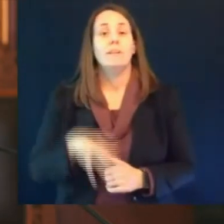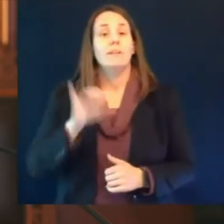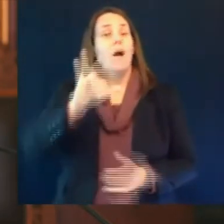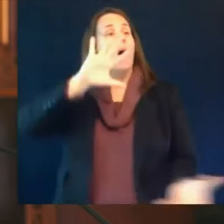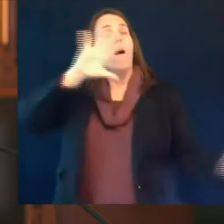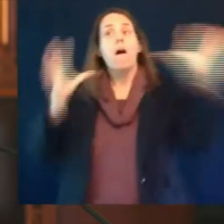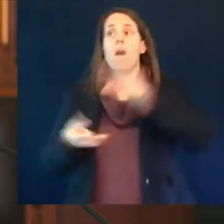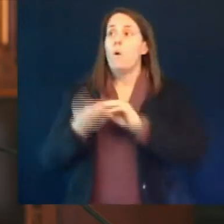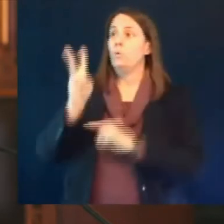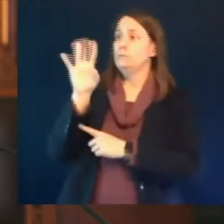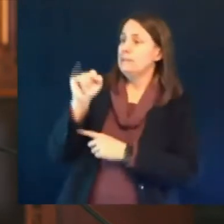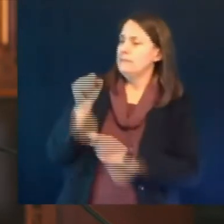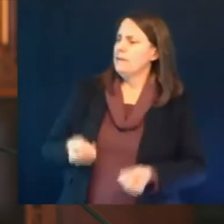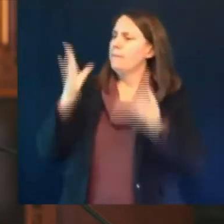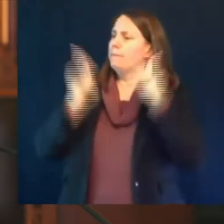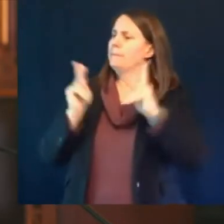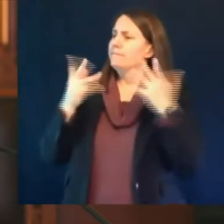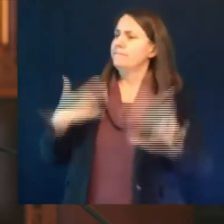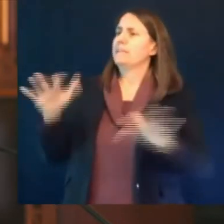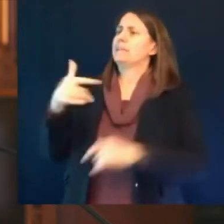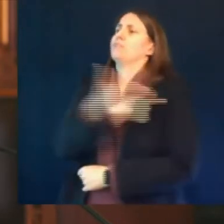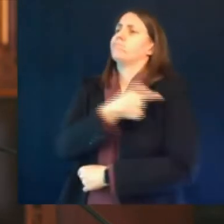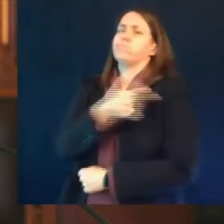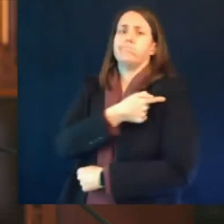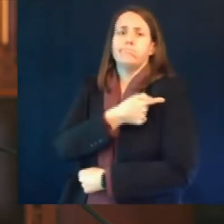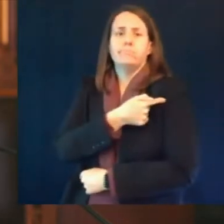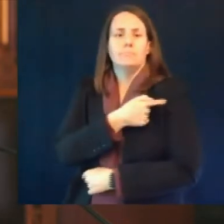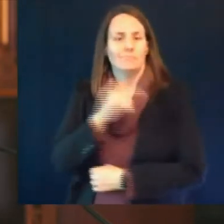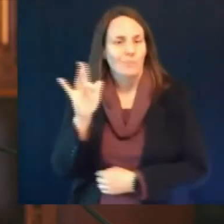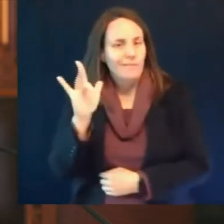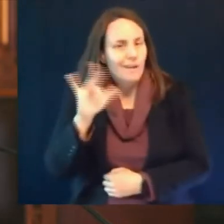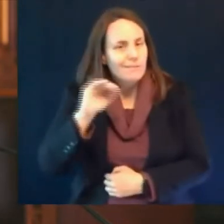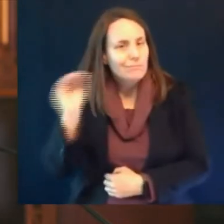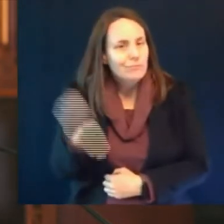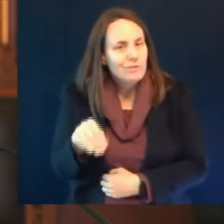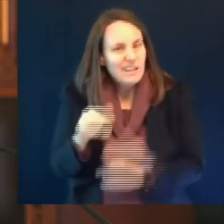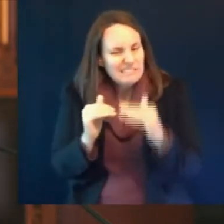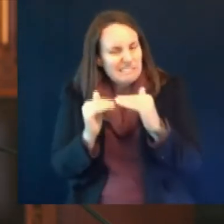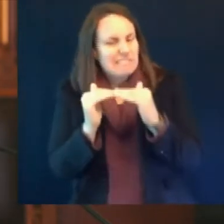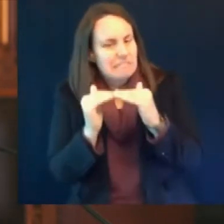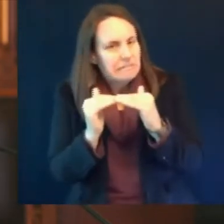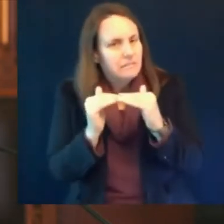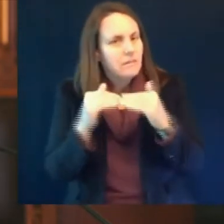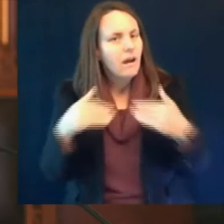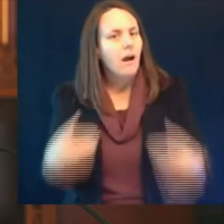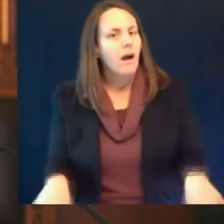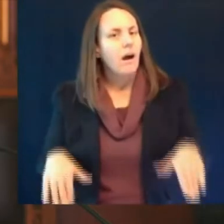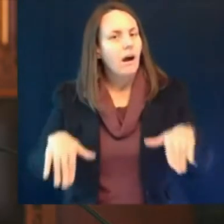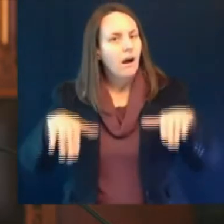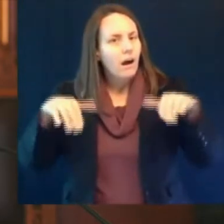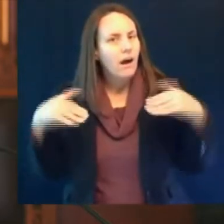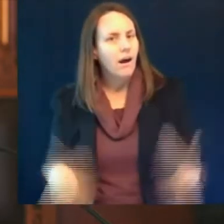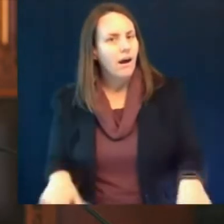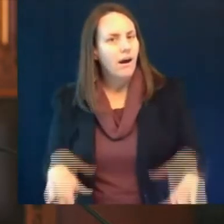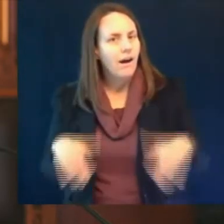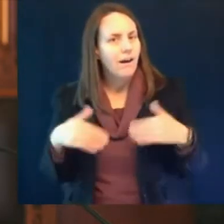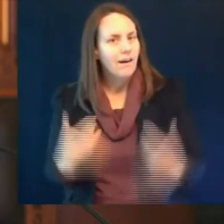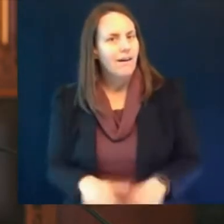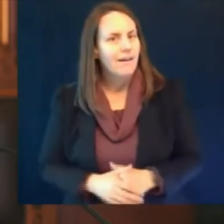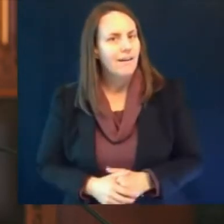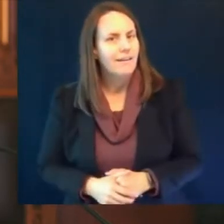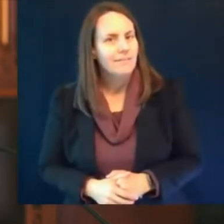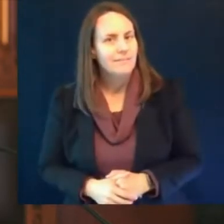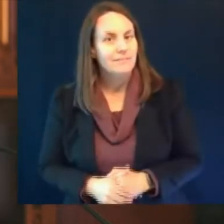almost 25 percent of wisconsin residents have completed their series we are making progress as a state and we can